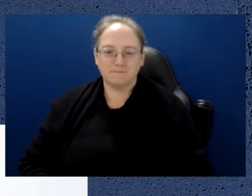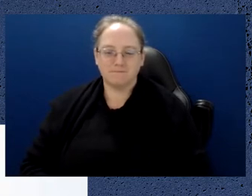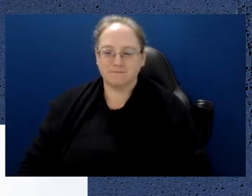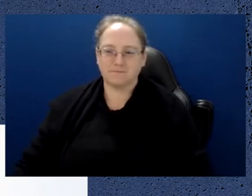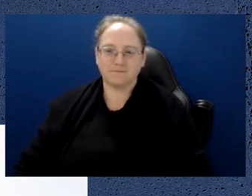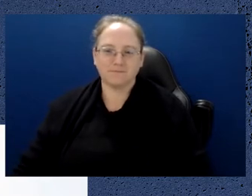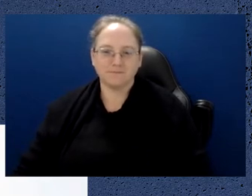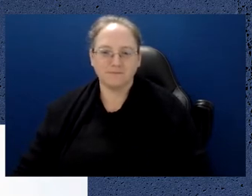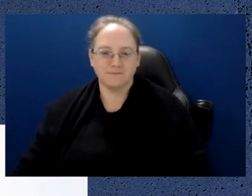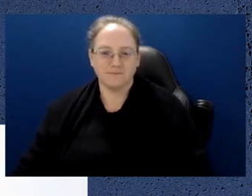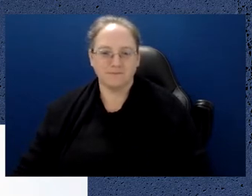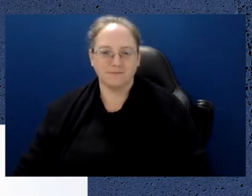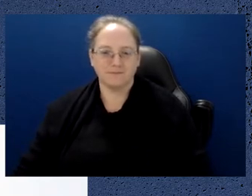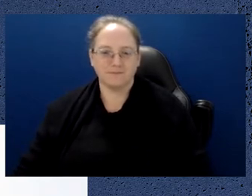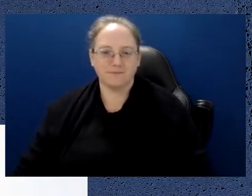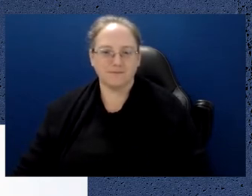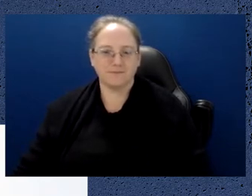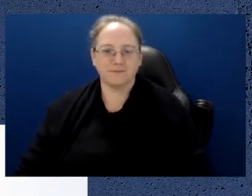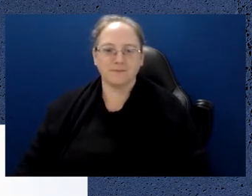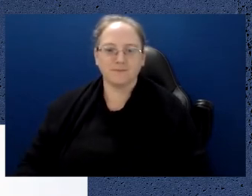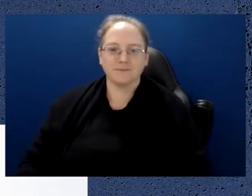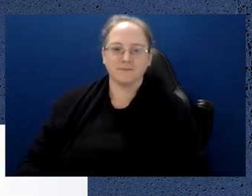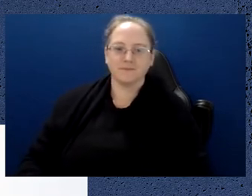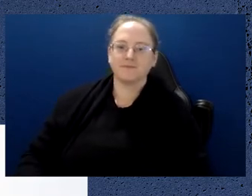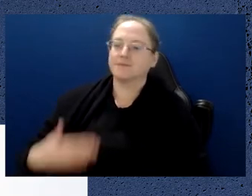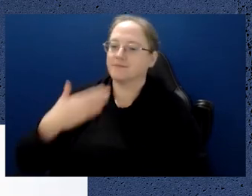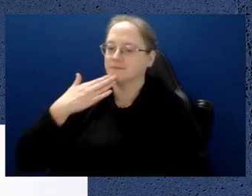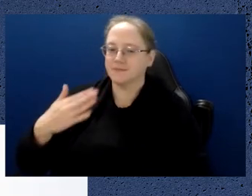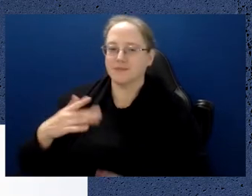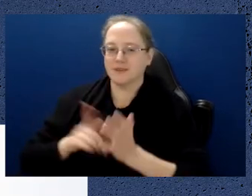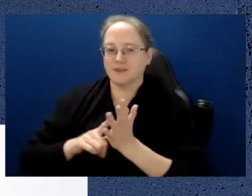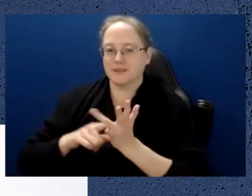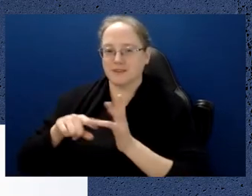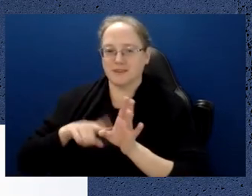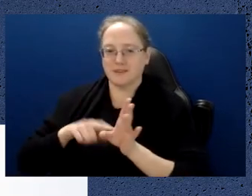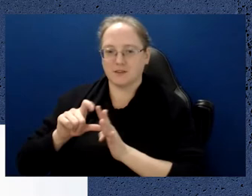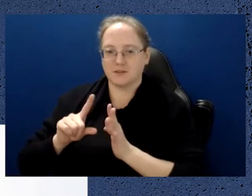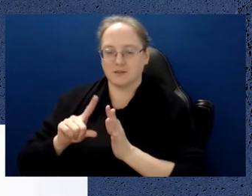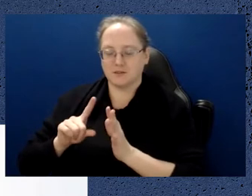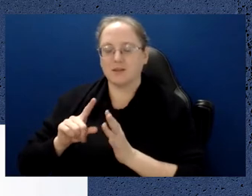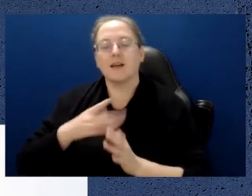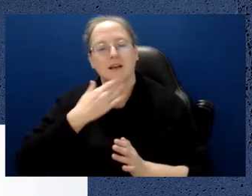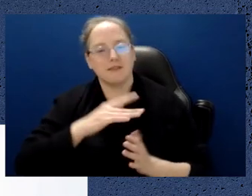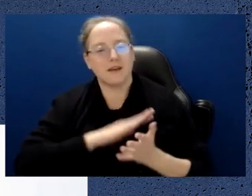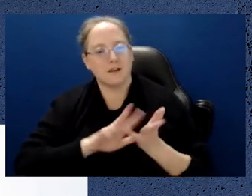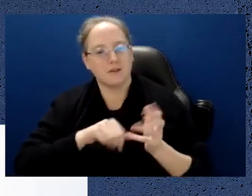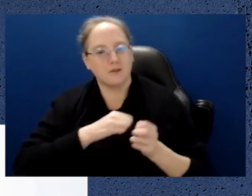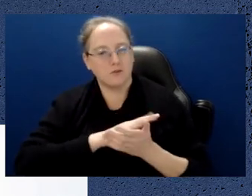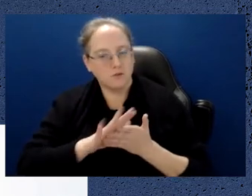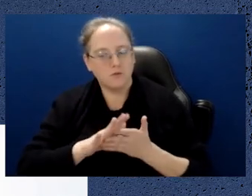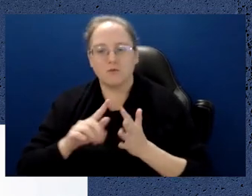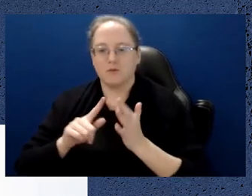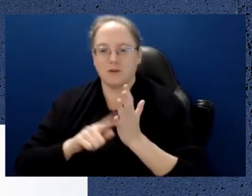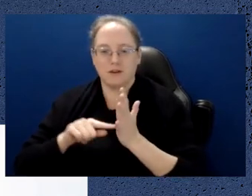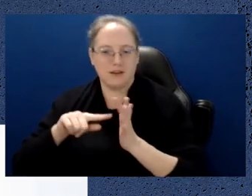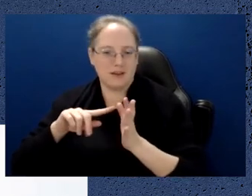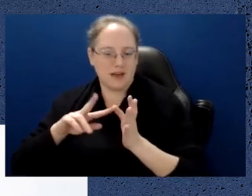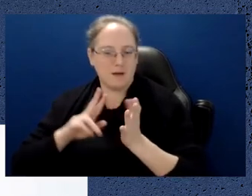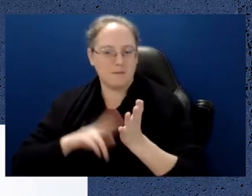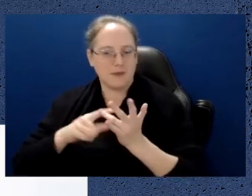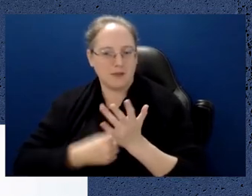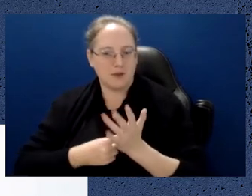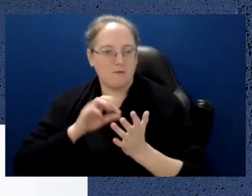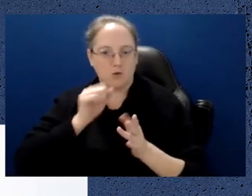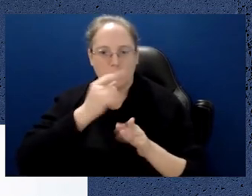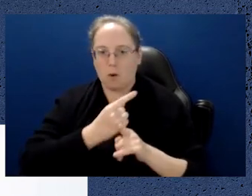Thanks very much, Lloyd. And thank you, Hugh, Eleanor, as well, for your introduction, for your various comments on the